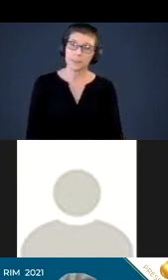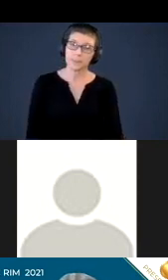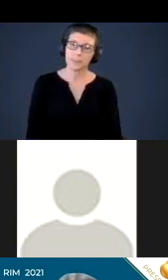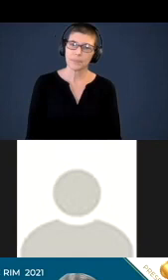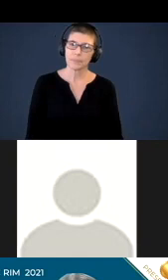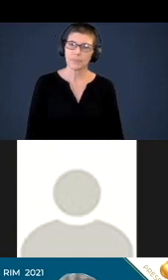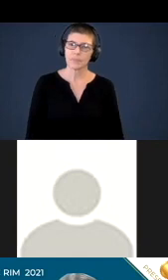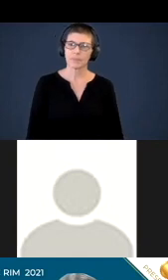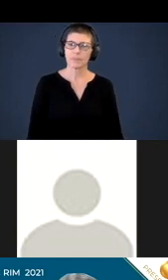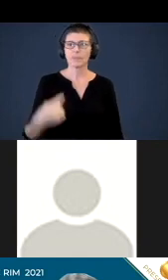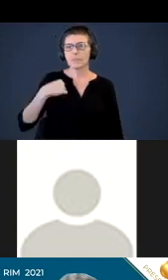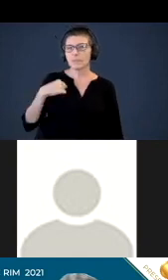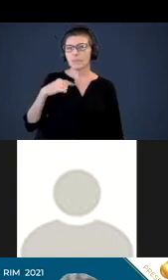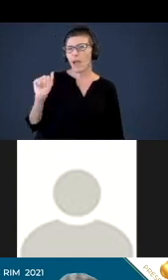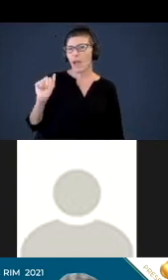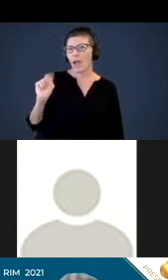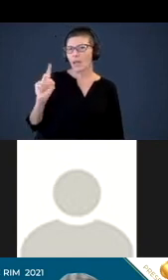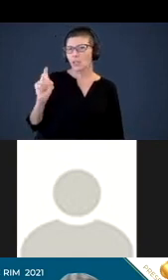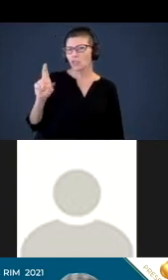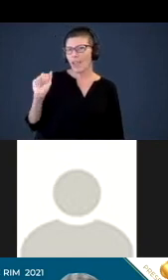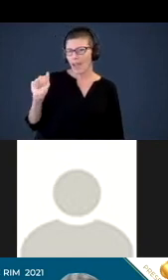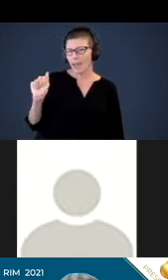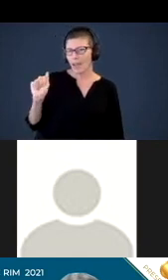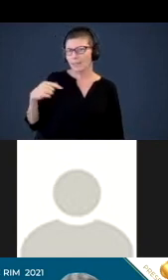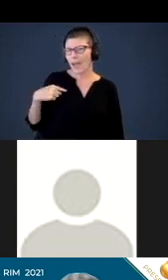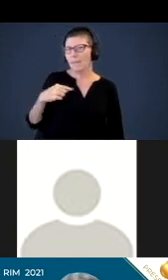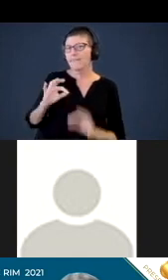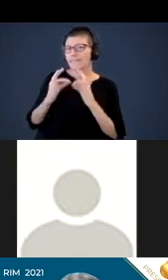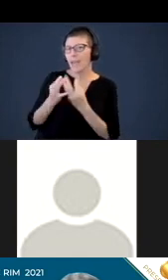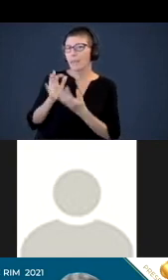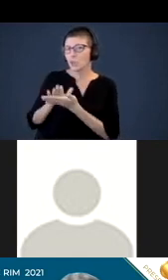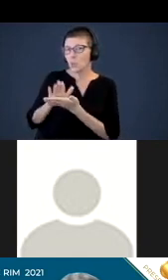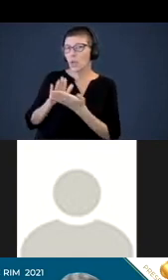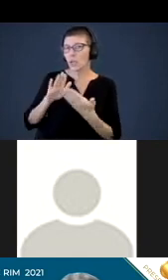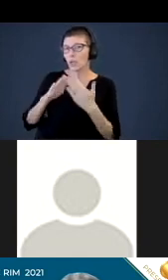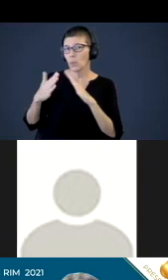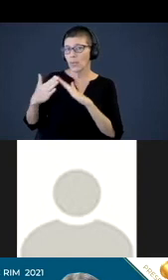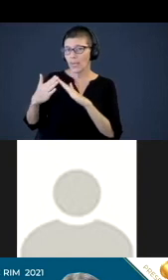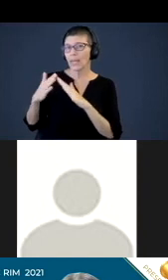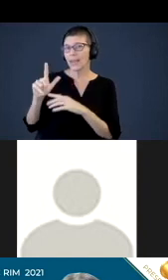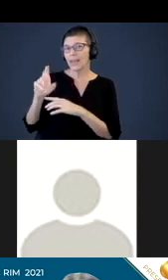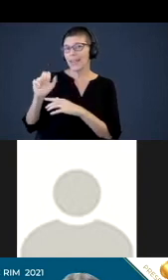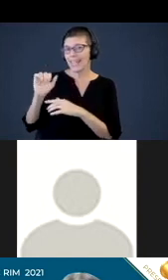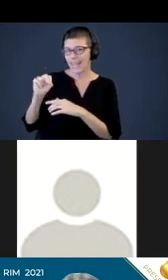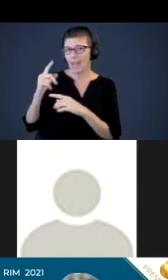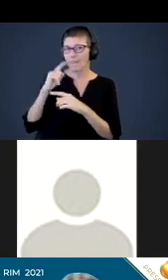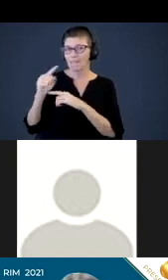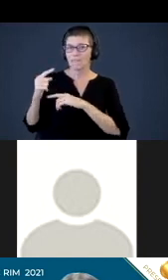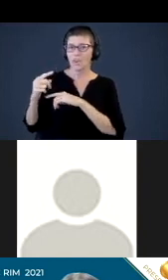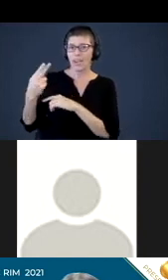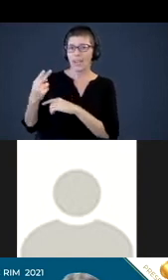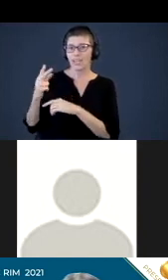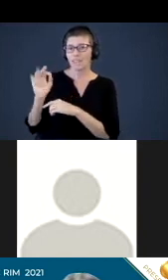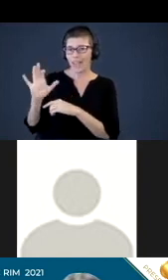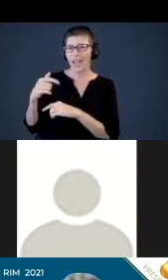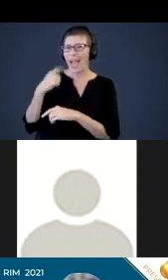This is Andrea. This I am the family school and community liaison for HVAC, and I think